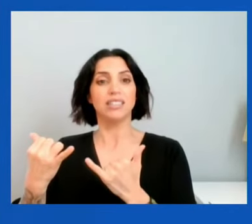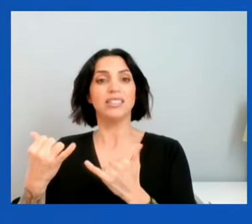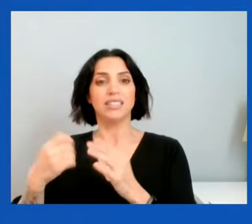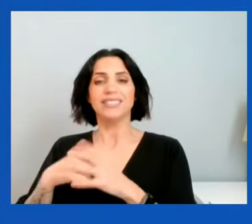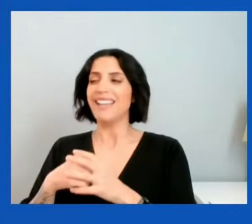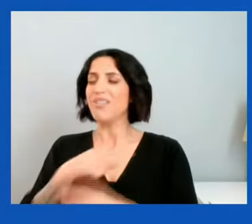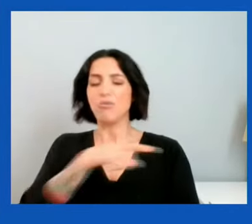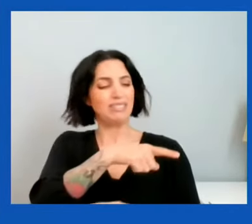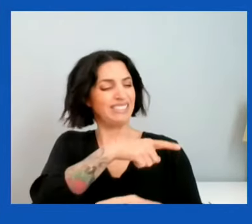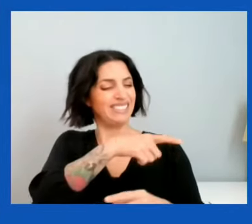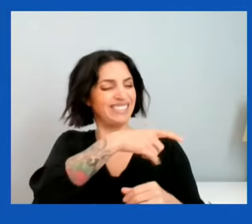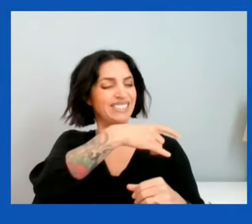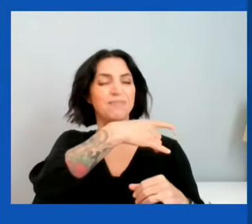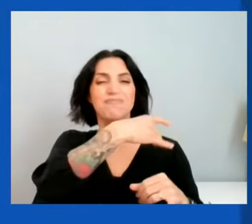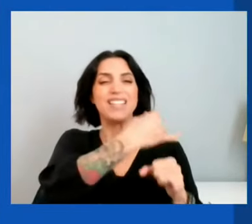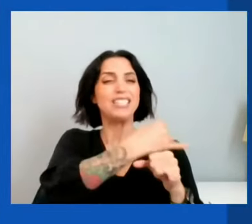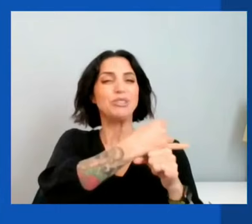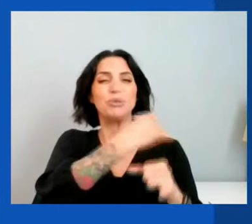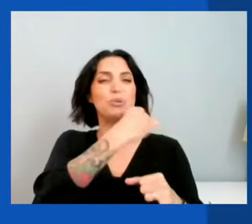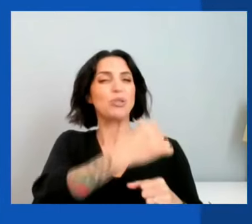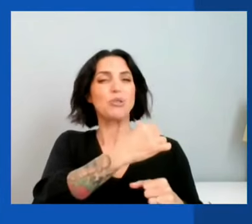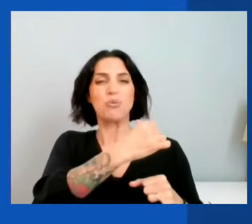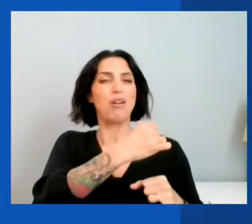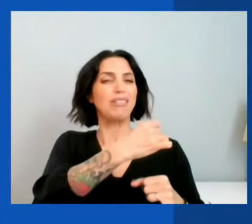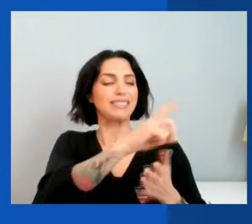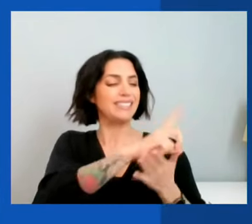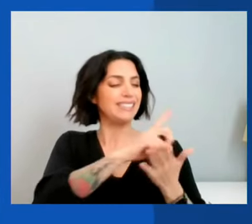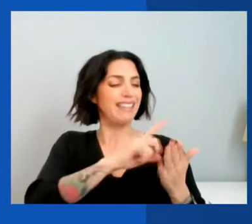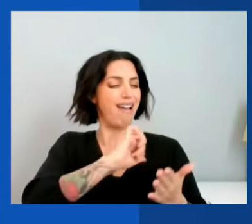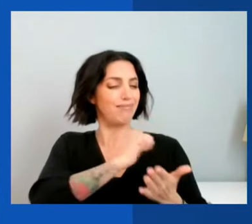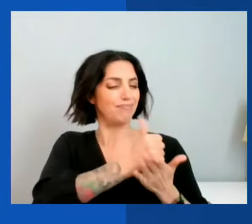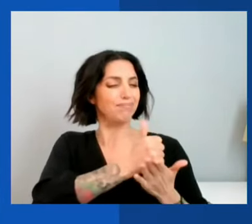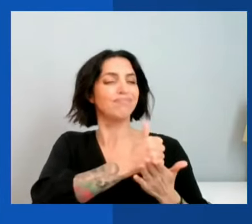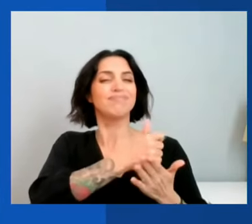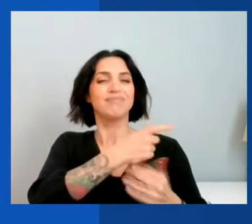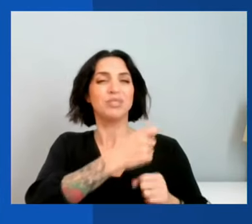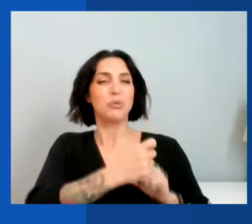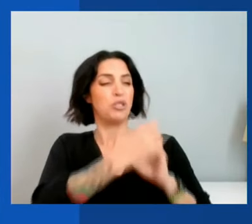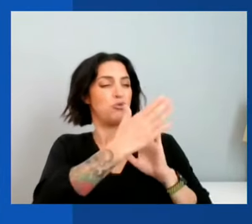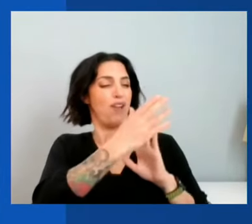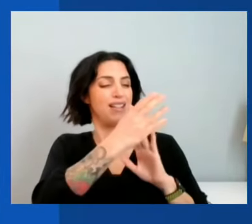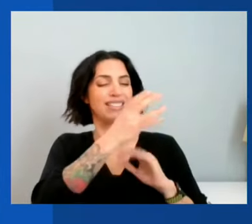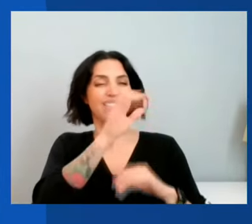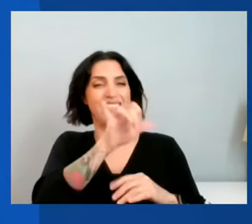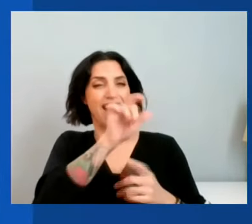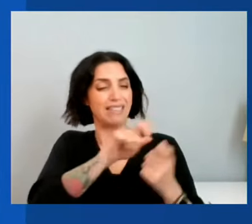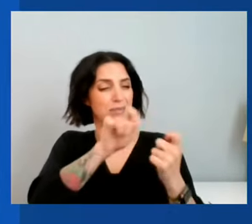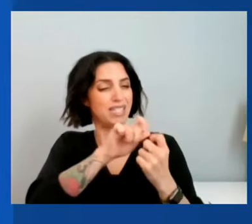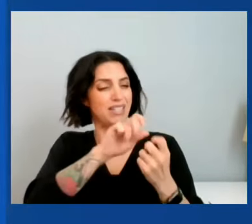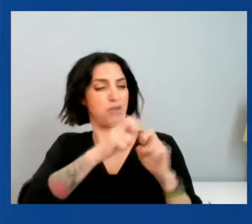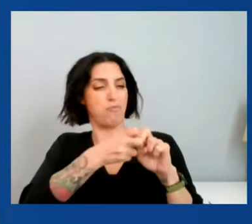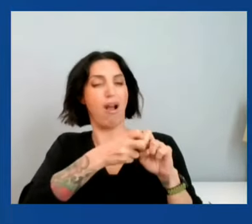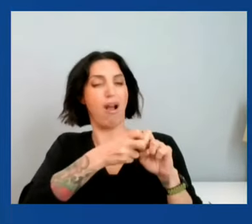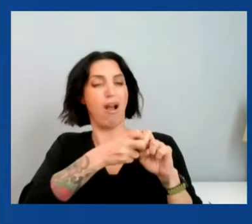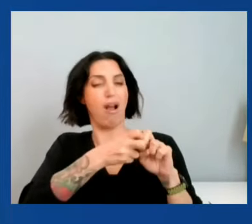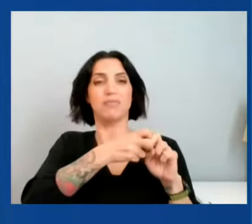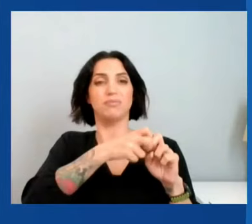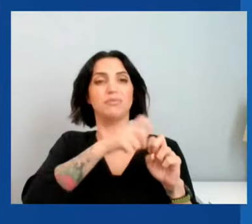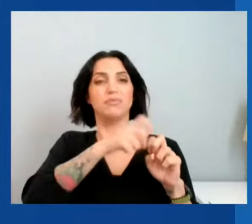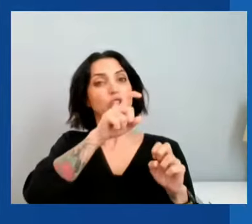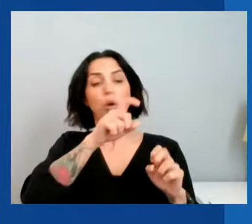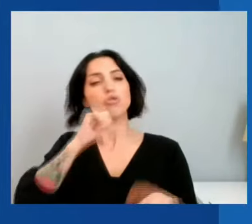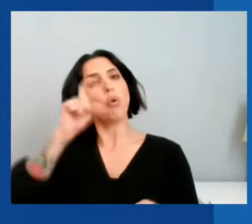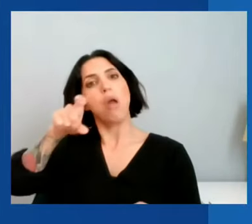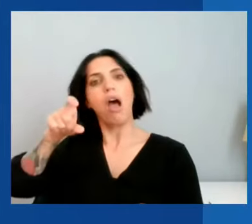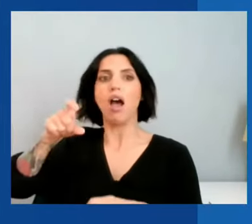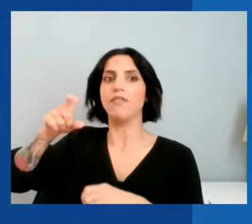not really designed to address. So I don't think we need to invent a completely new financial architecture.